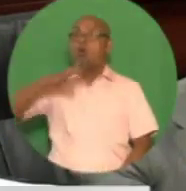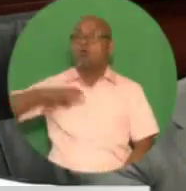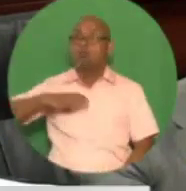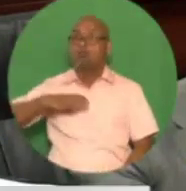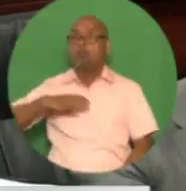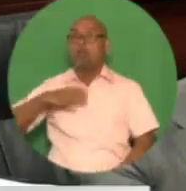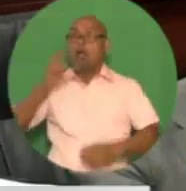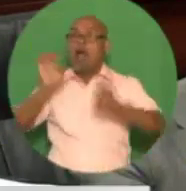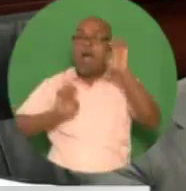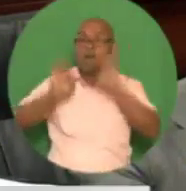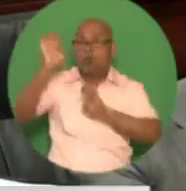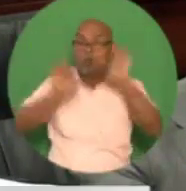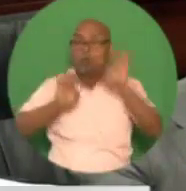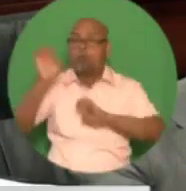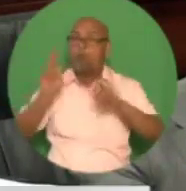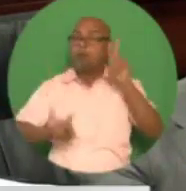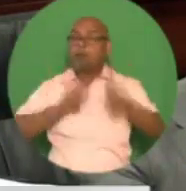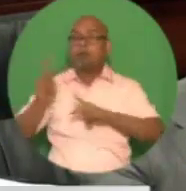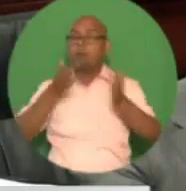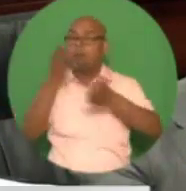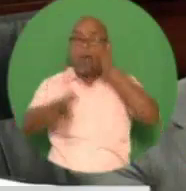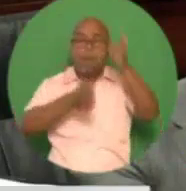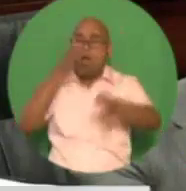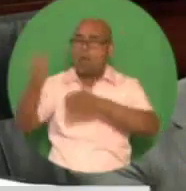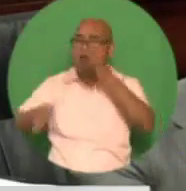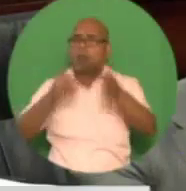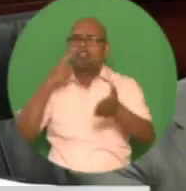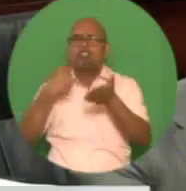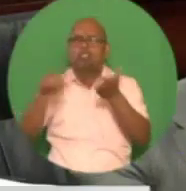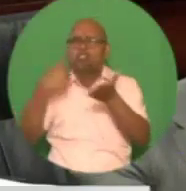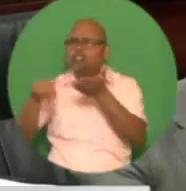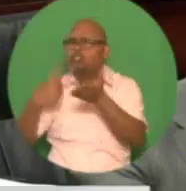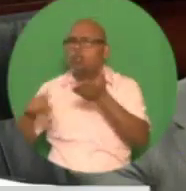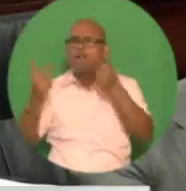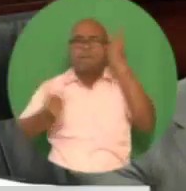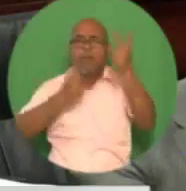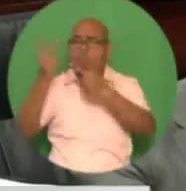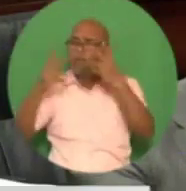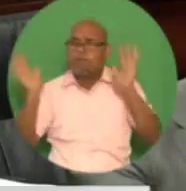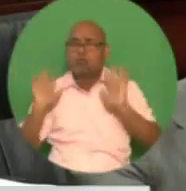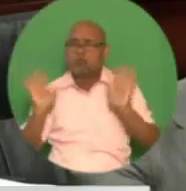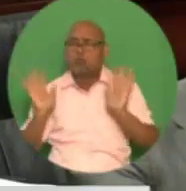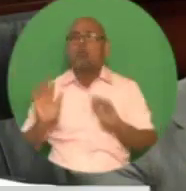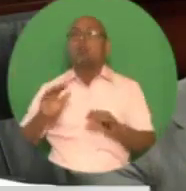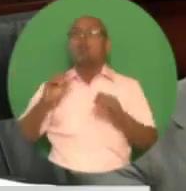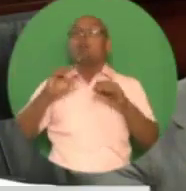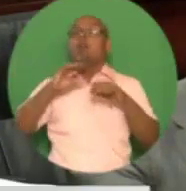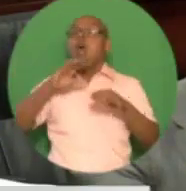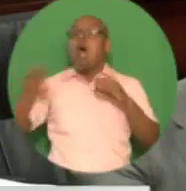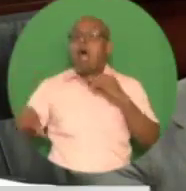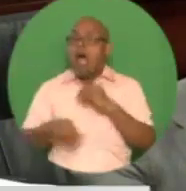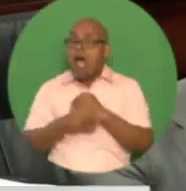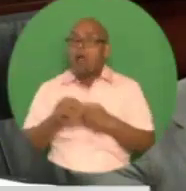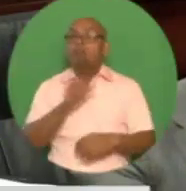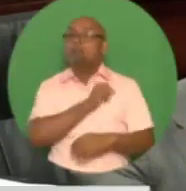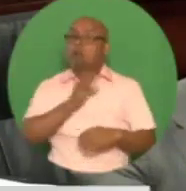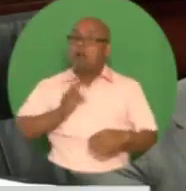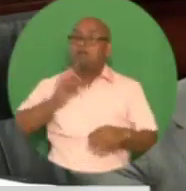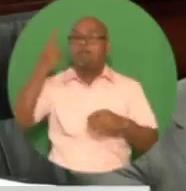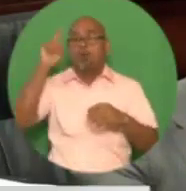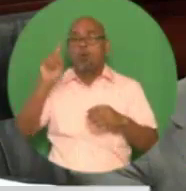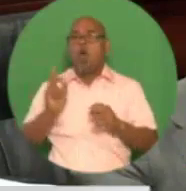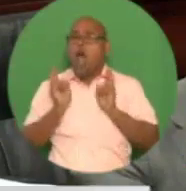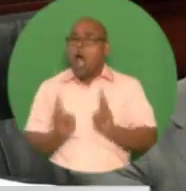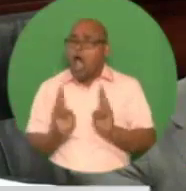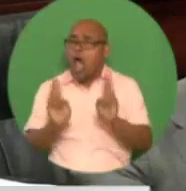assessors and supervisors and other technical personnel. Recruitment of additional staff is continuing to accelerate the pace of work